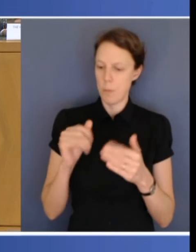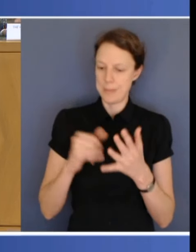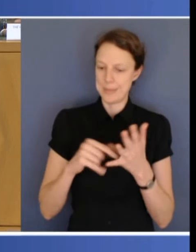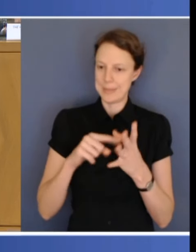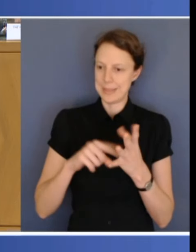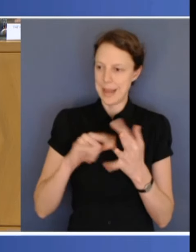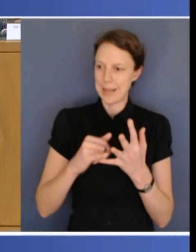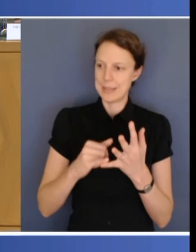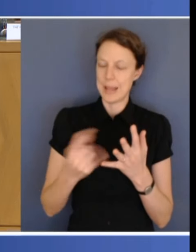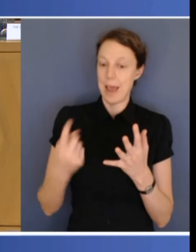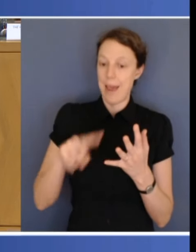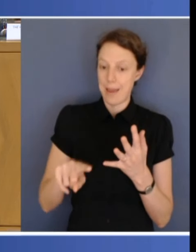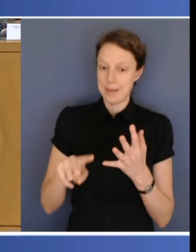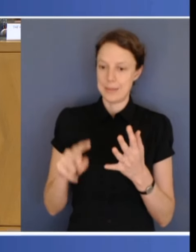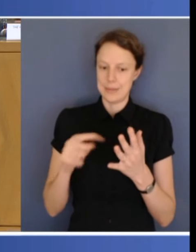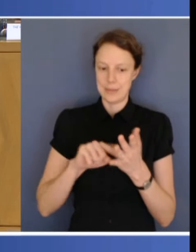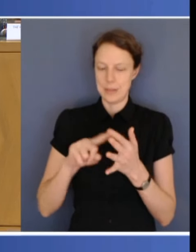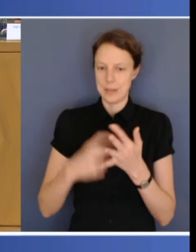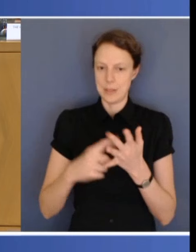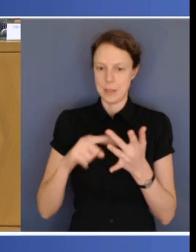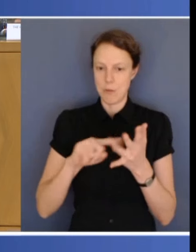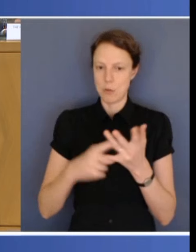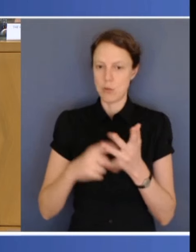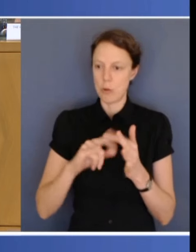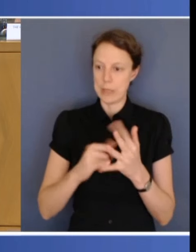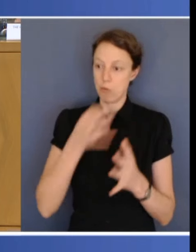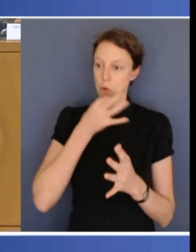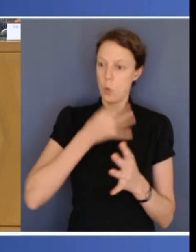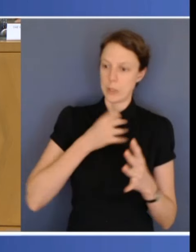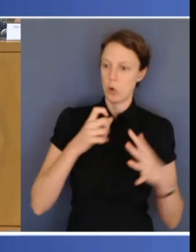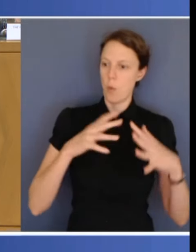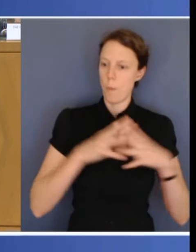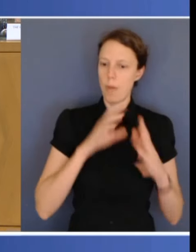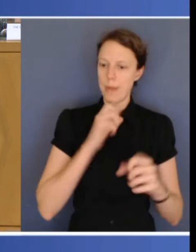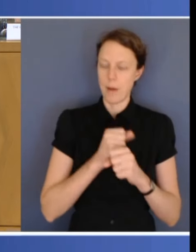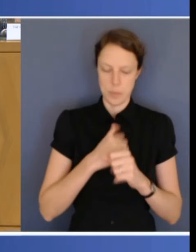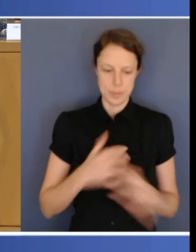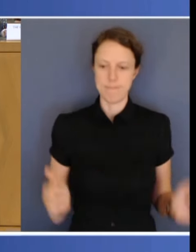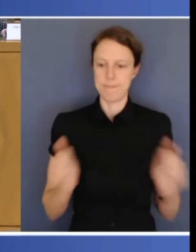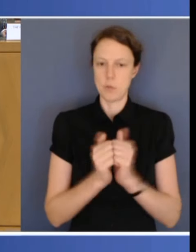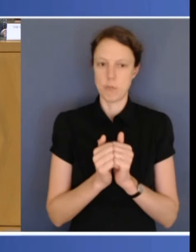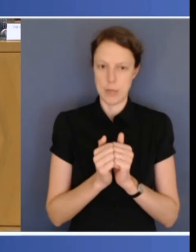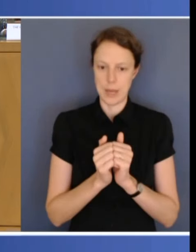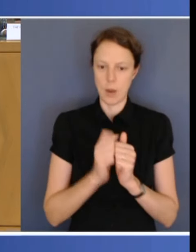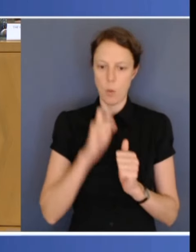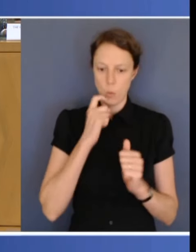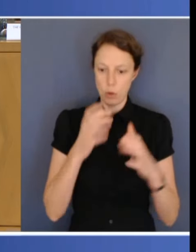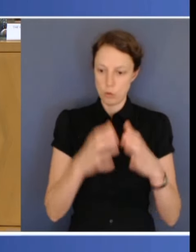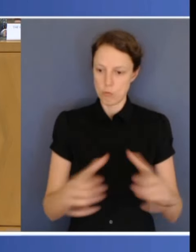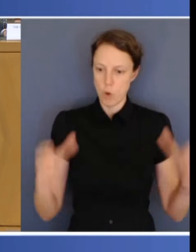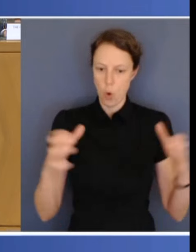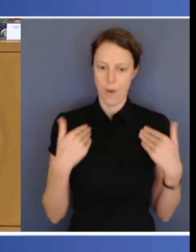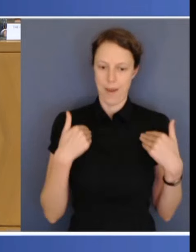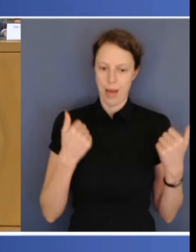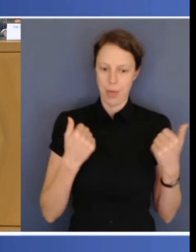have been agreed to. They'll grow and support our health workforce while reducing unnecessary presentations